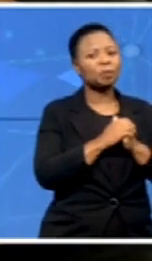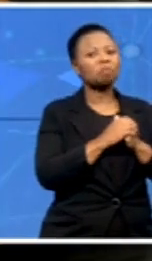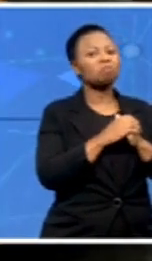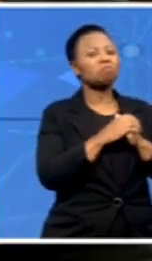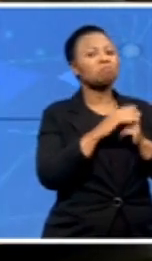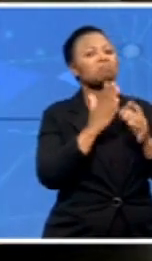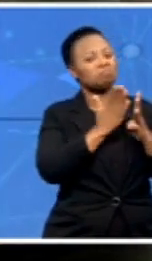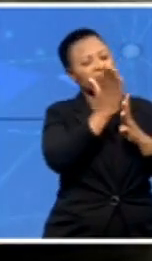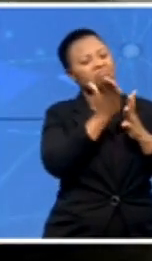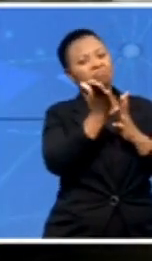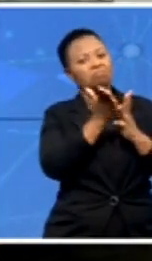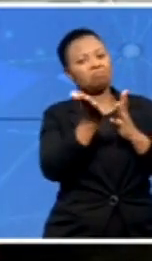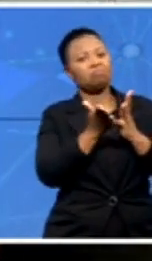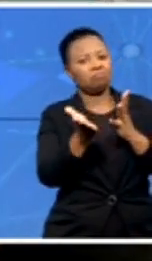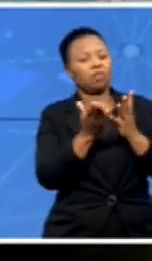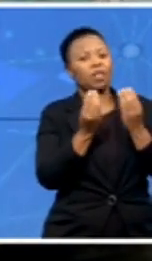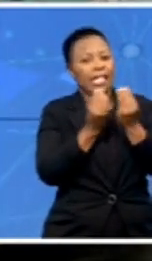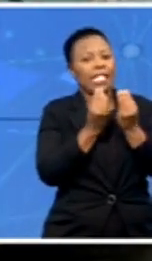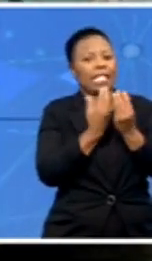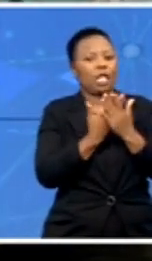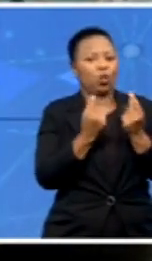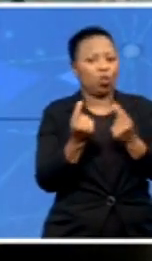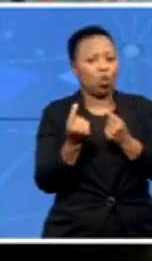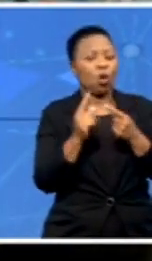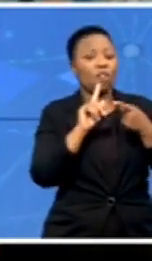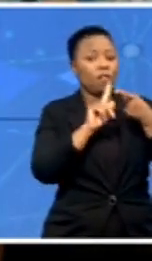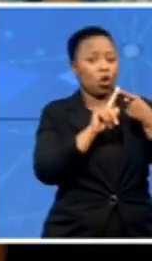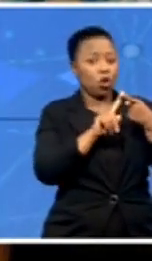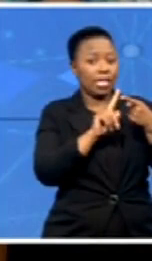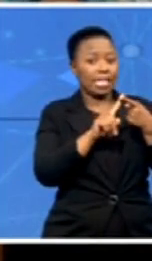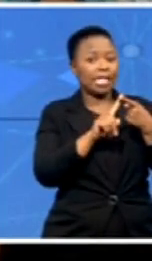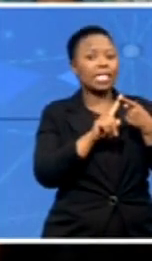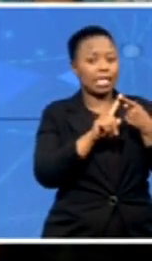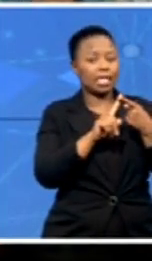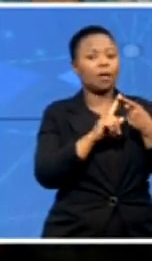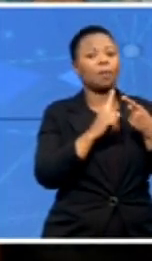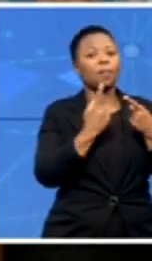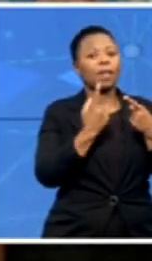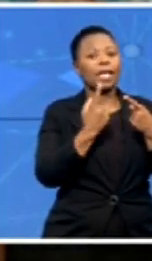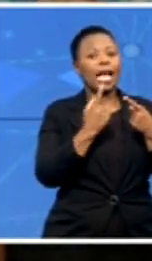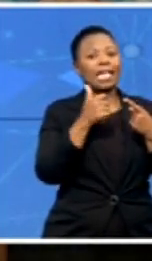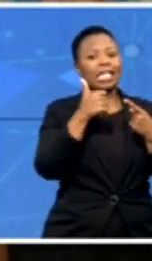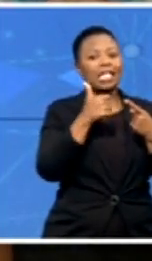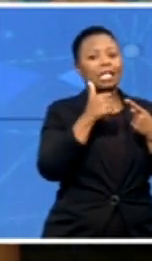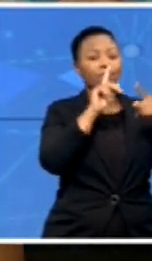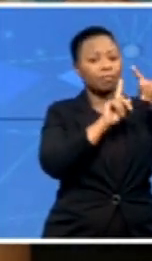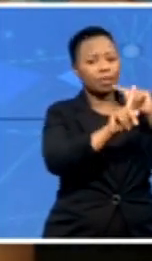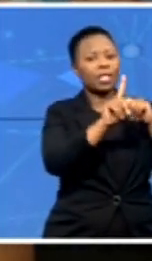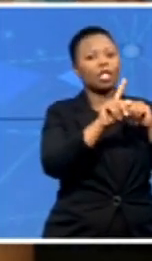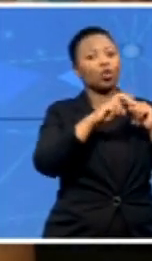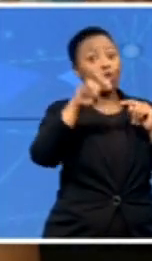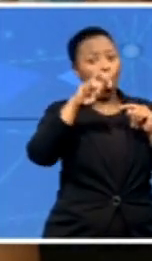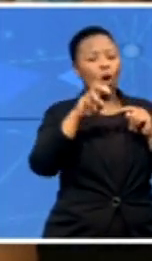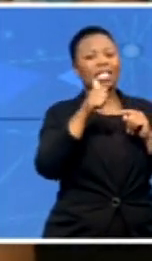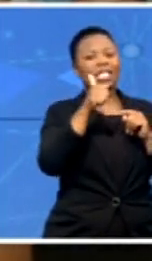account. Like the first price is the tour itself. That's like 61,000 rand. And then we still need travelling